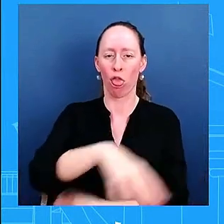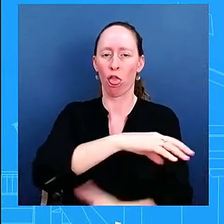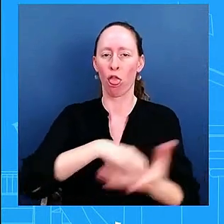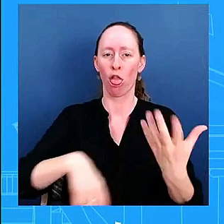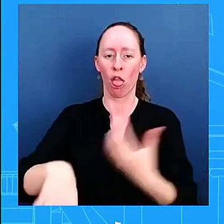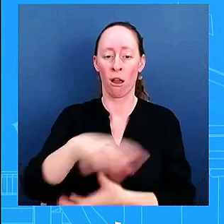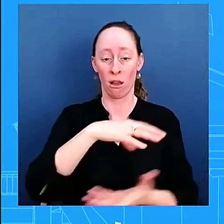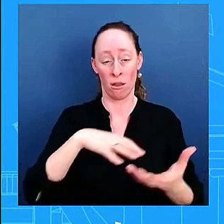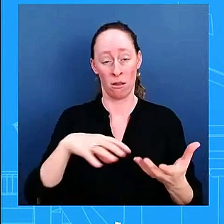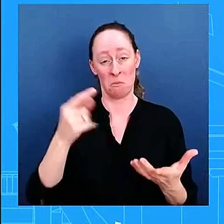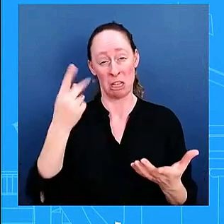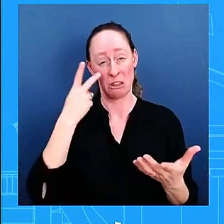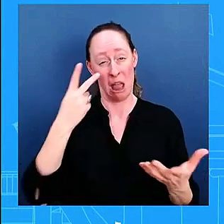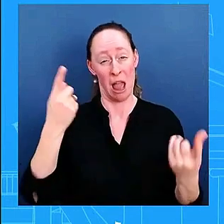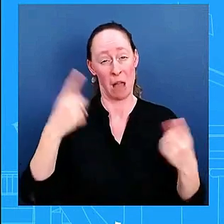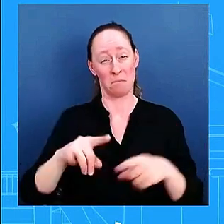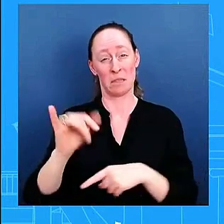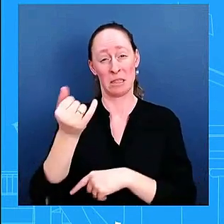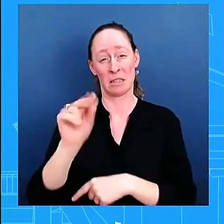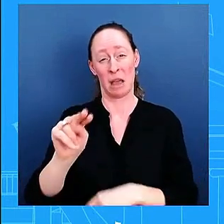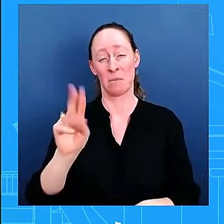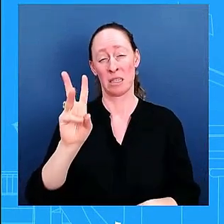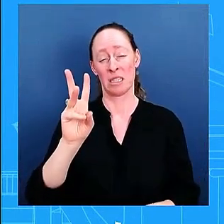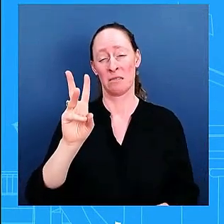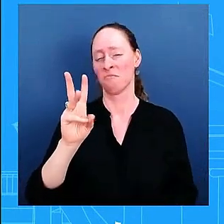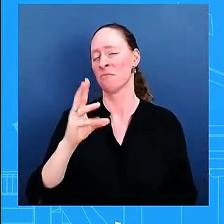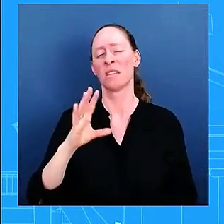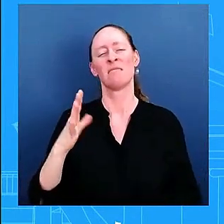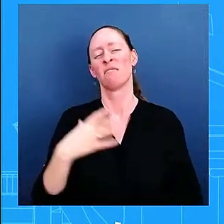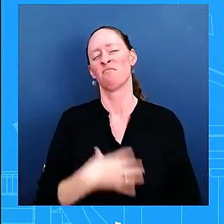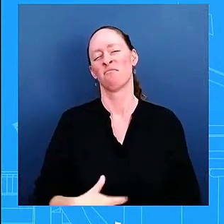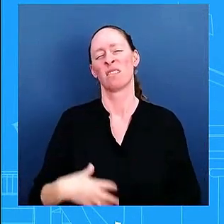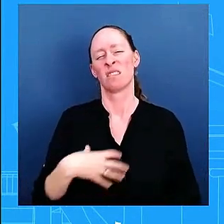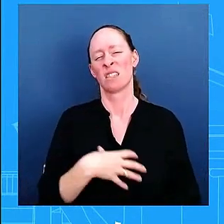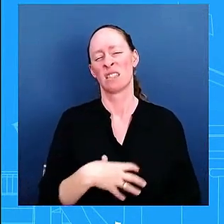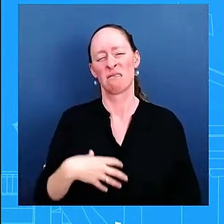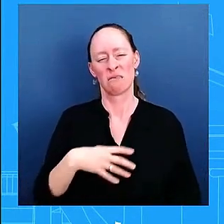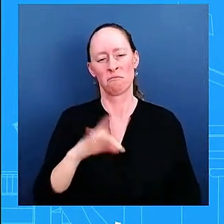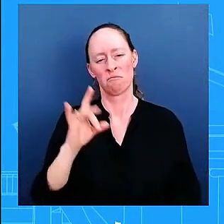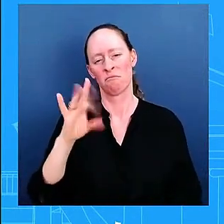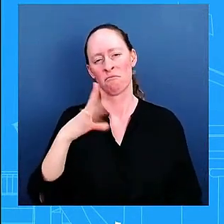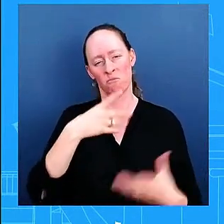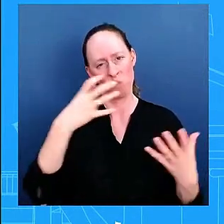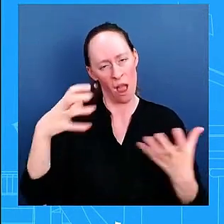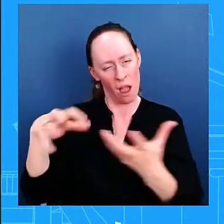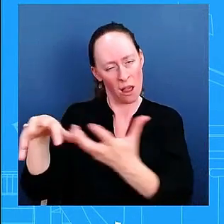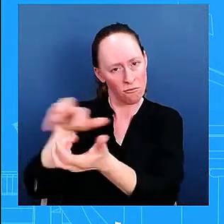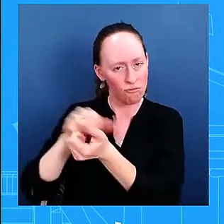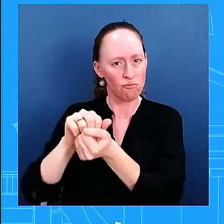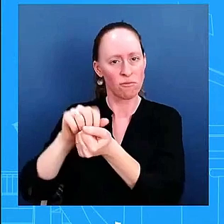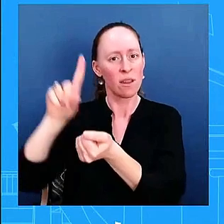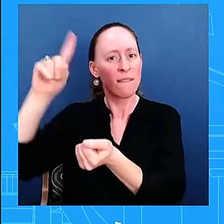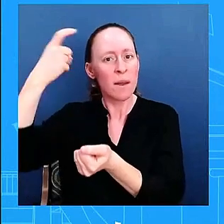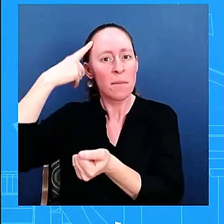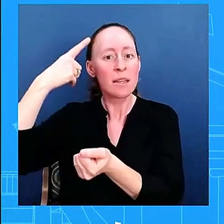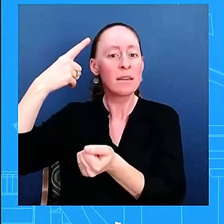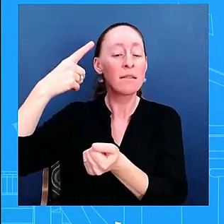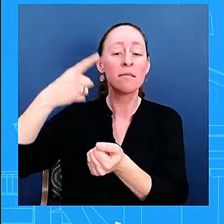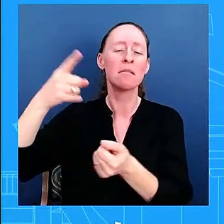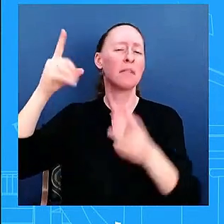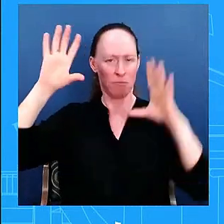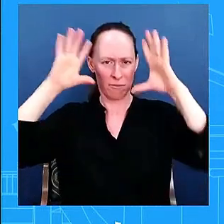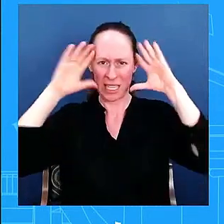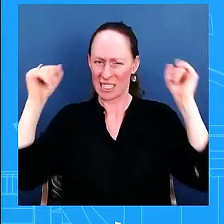was horrific and it was indeed attack on our democracy the president has spoken to this many many times uh and so that's who i can speak to i can speak for the